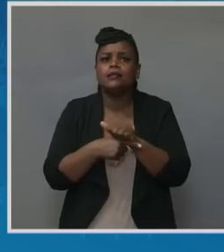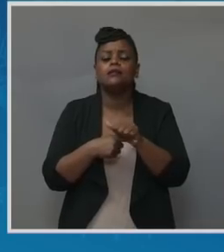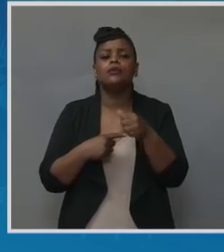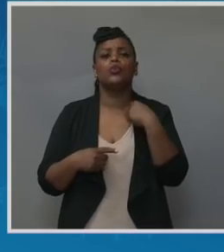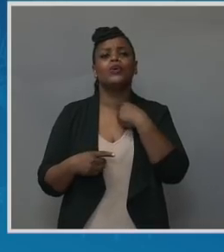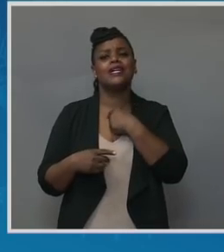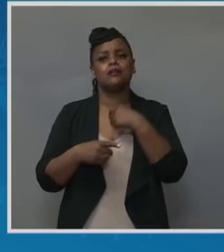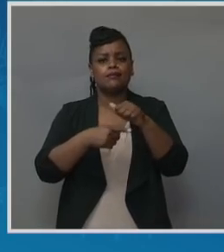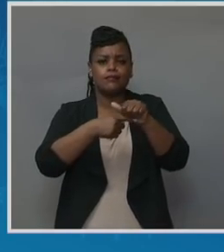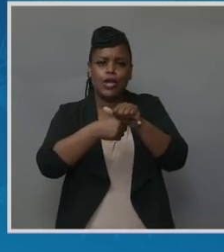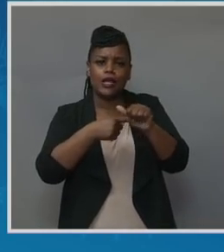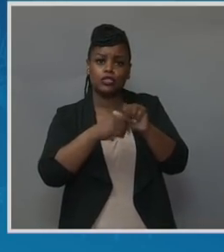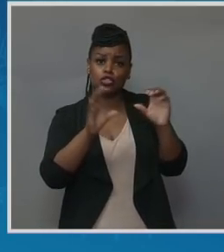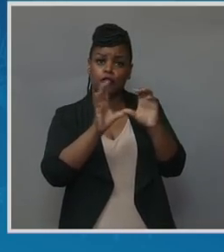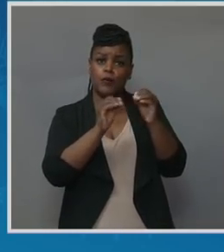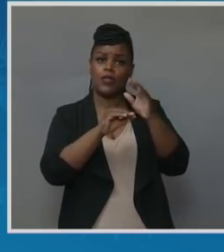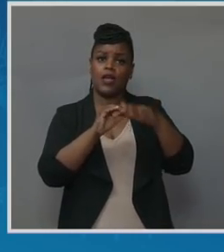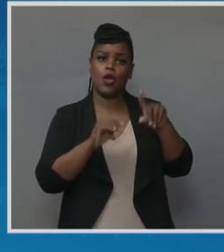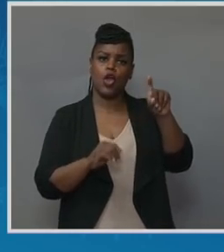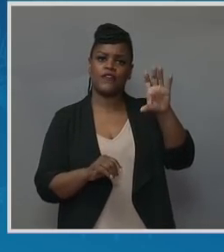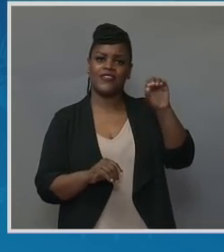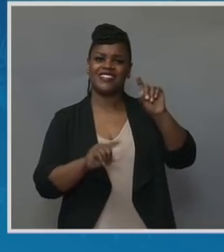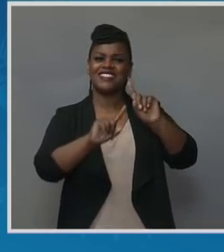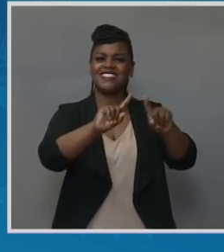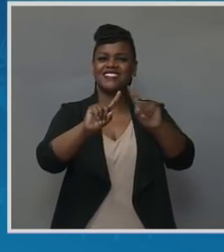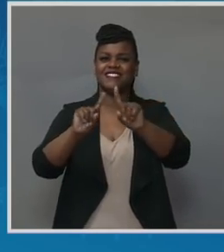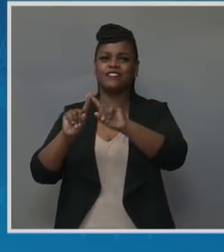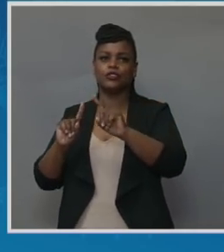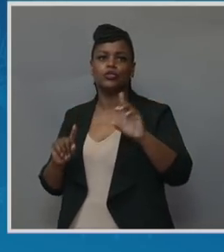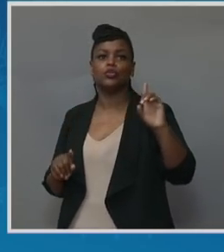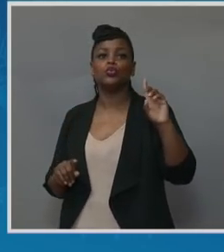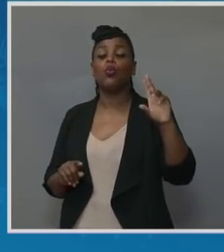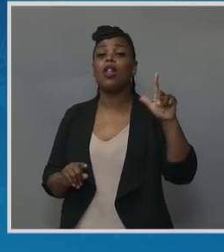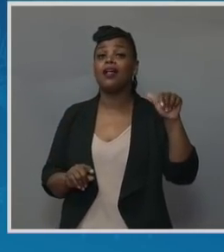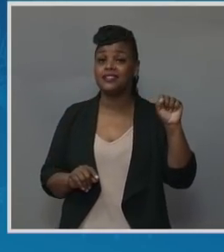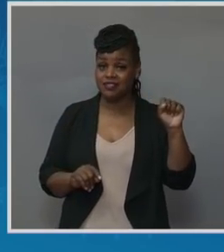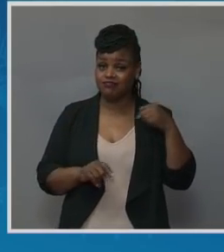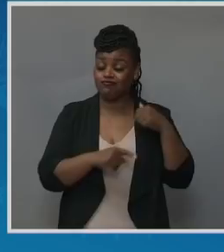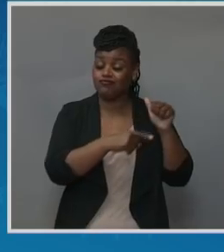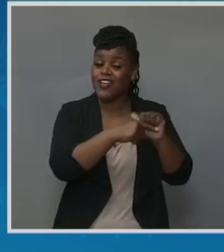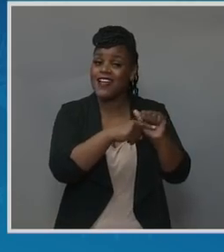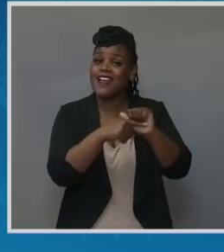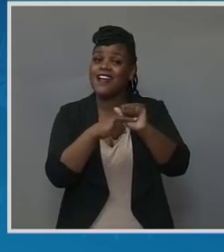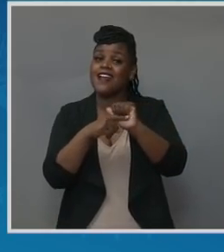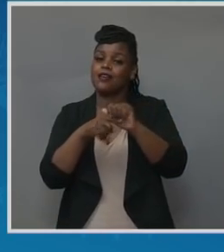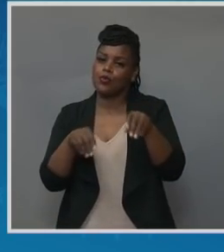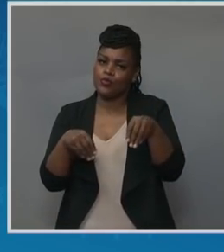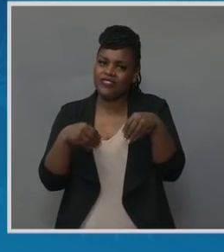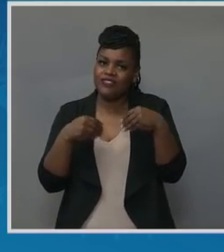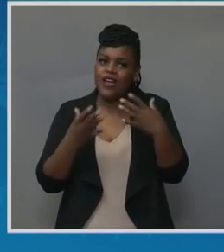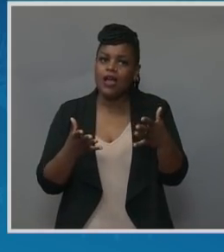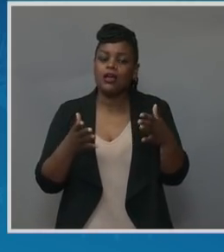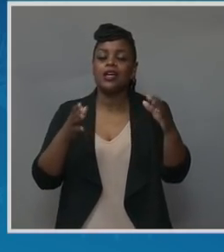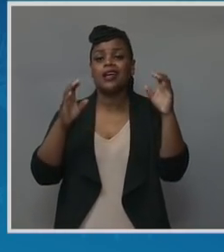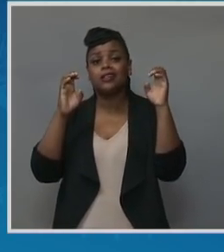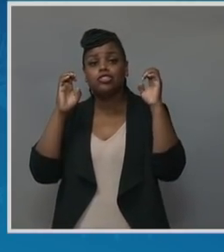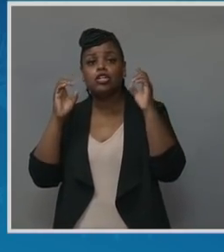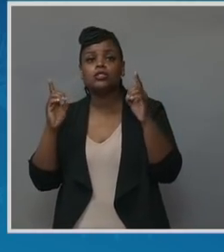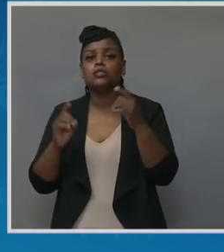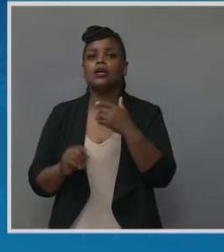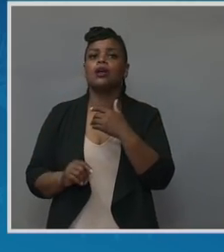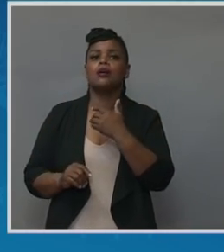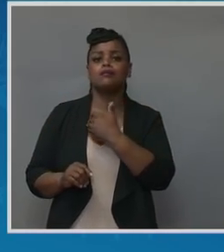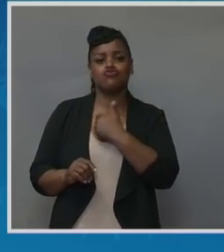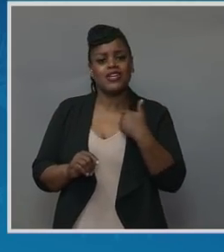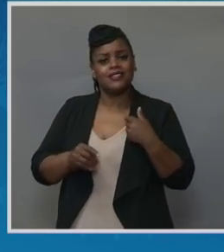certified over 150 doulas and birth workers to provide childbirth education, breastfeeding, and chestfeeding support,